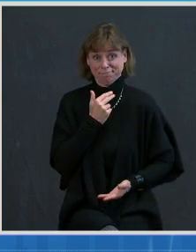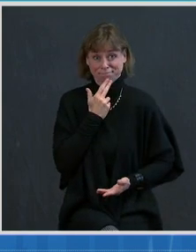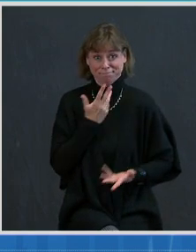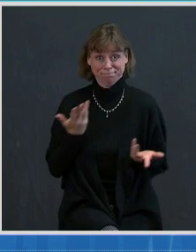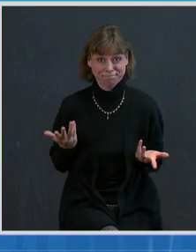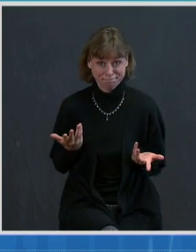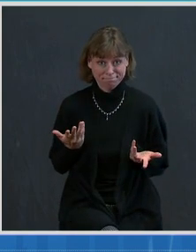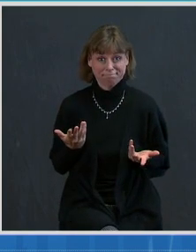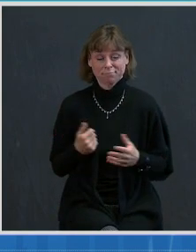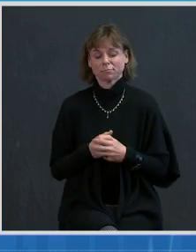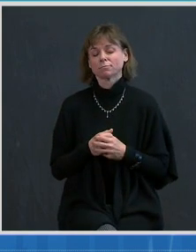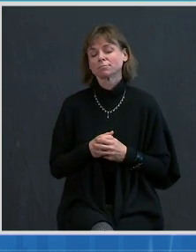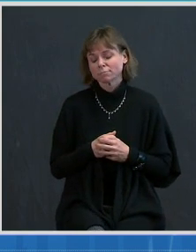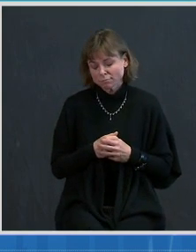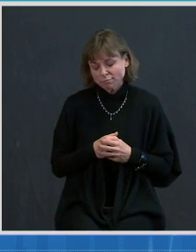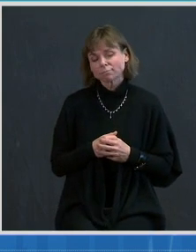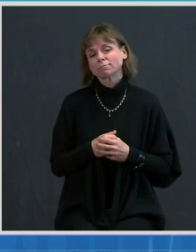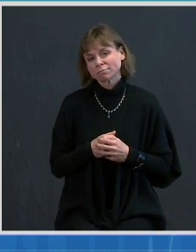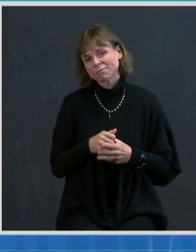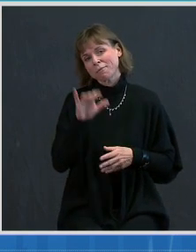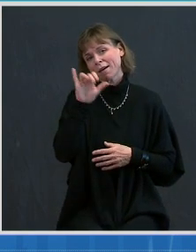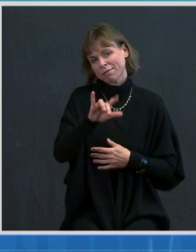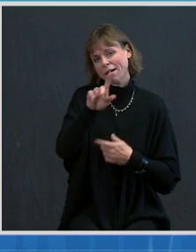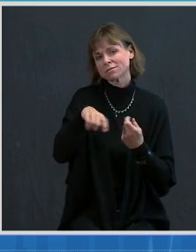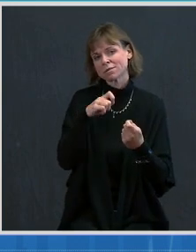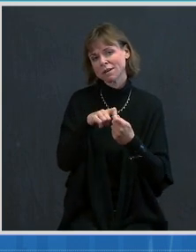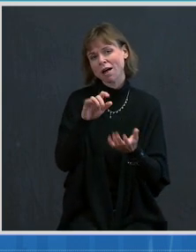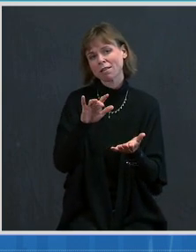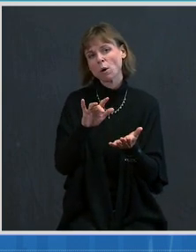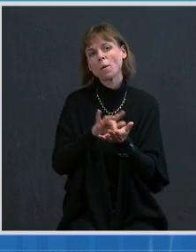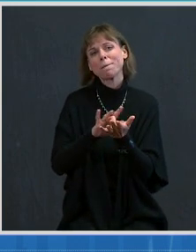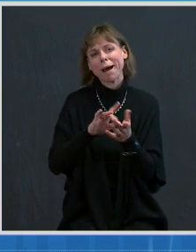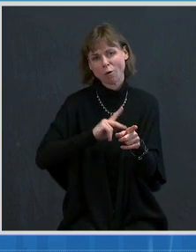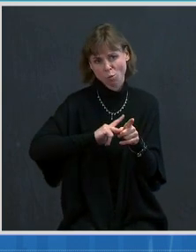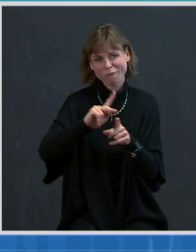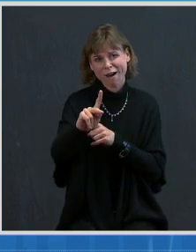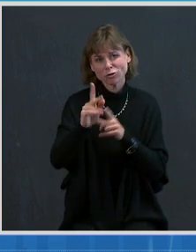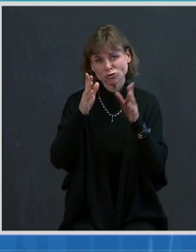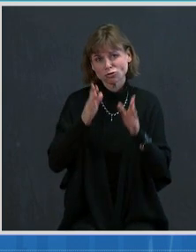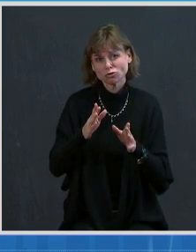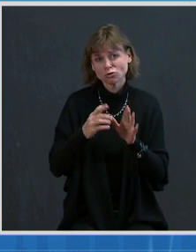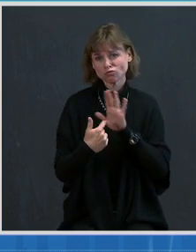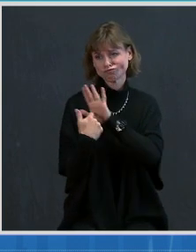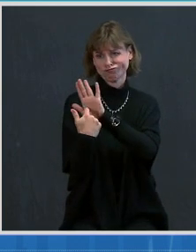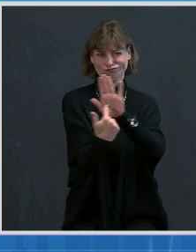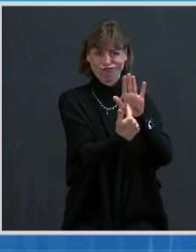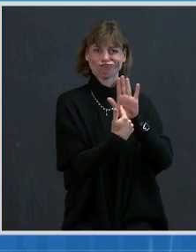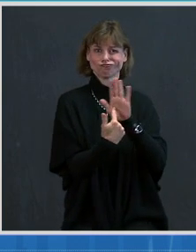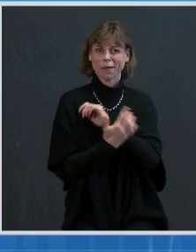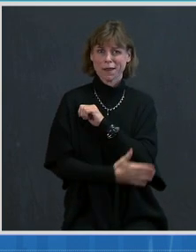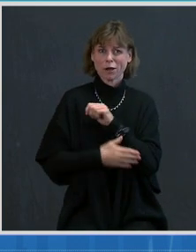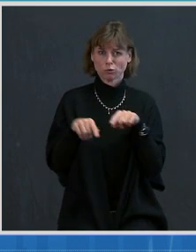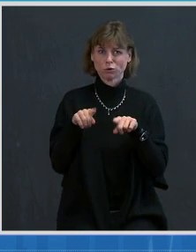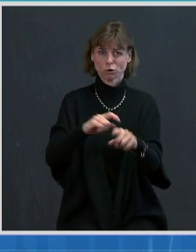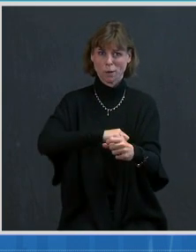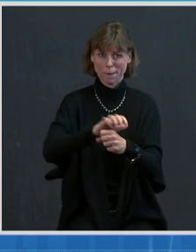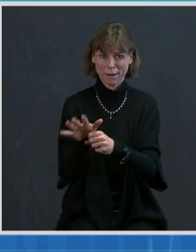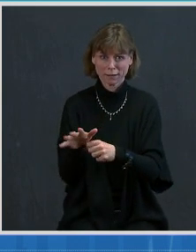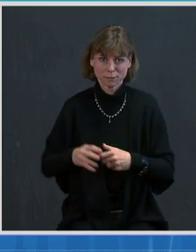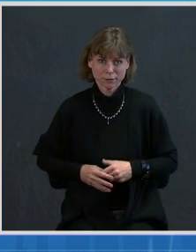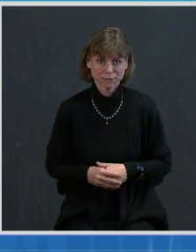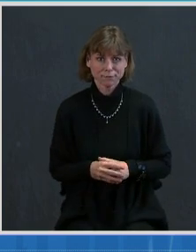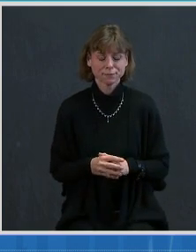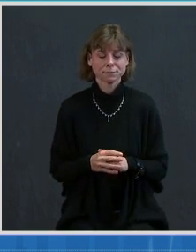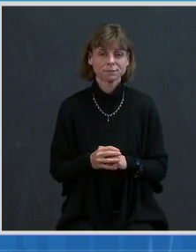This is exactly what our medical professionals have shown the country throughout this pandemic. Now, today,